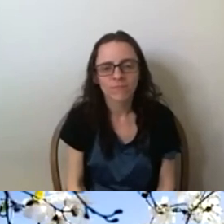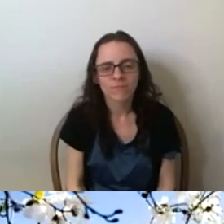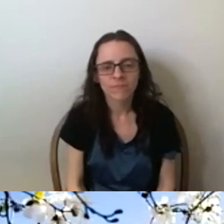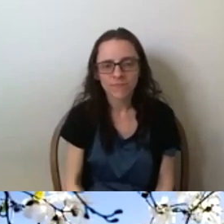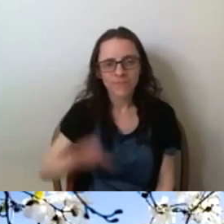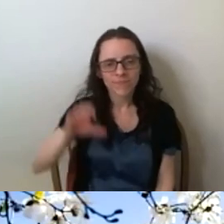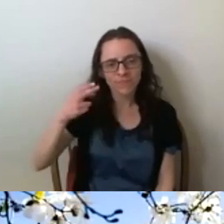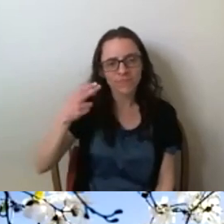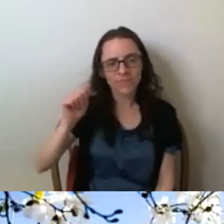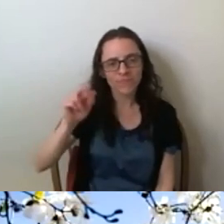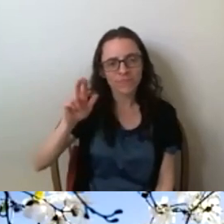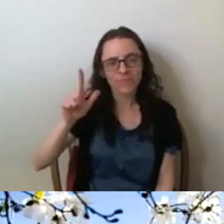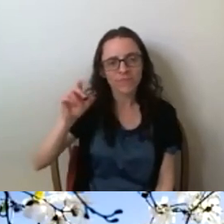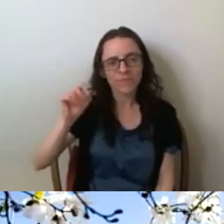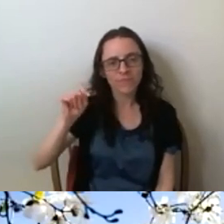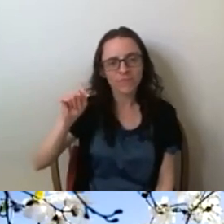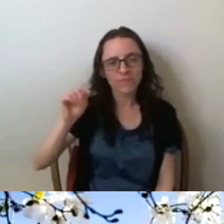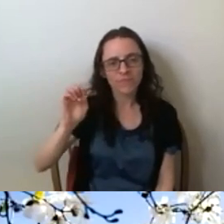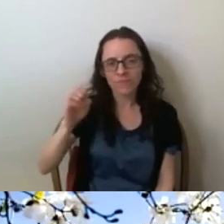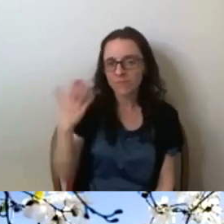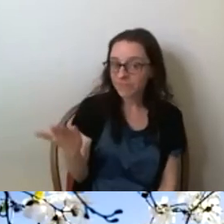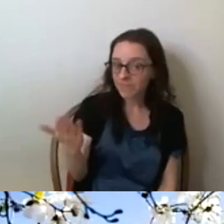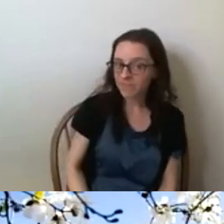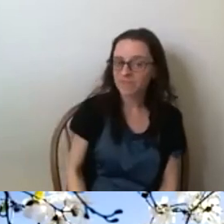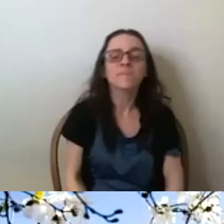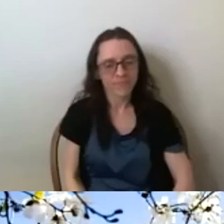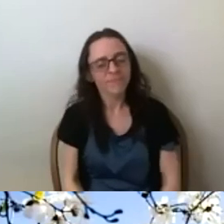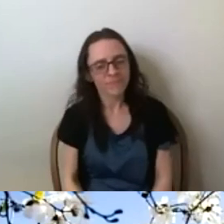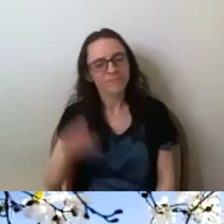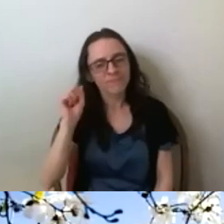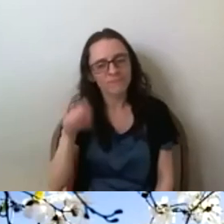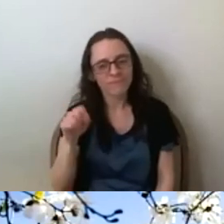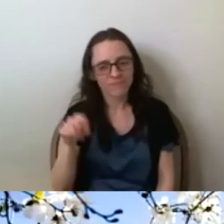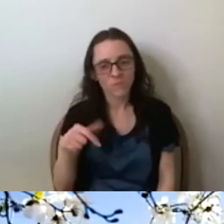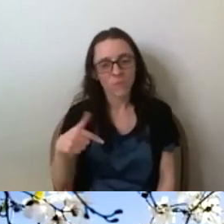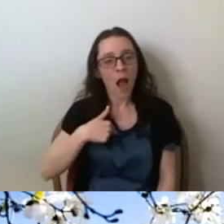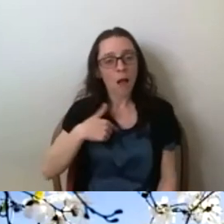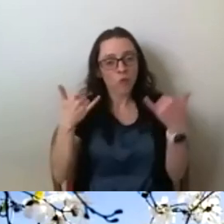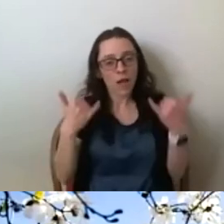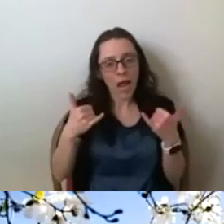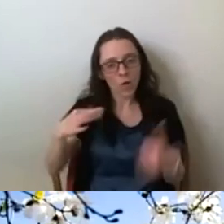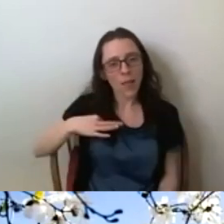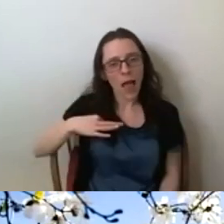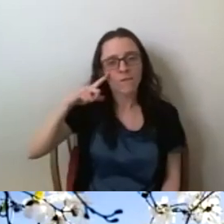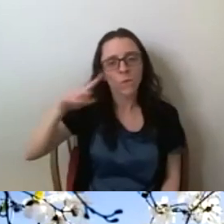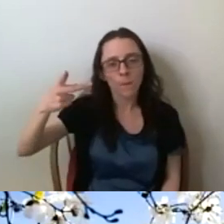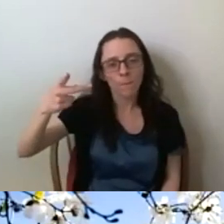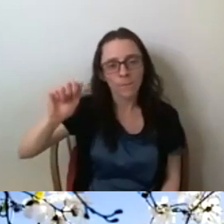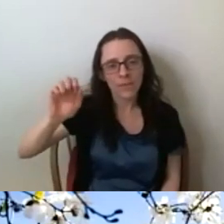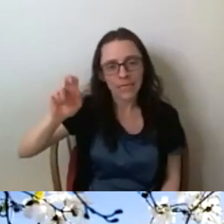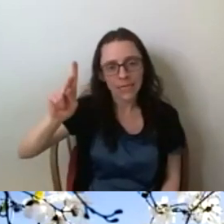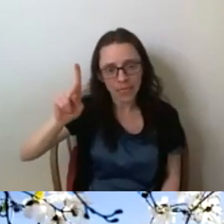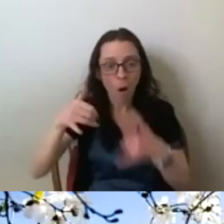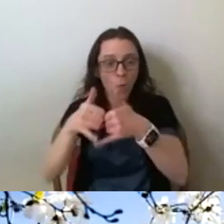Charlotte has a thought. Yeah. Charlotte, go ahead. So I'm actually applying for a peak award to continue